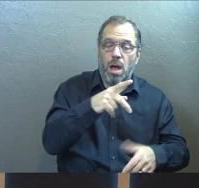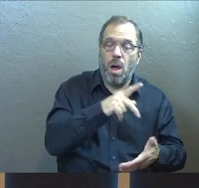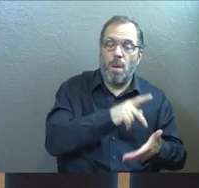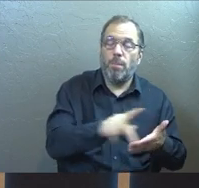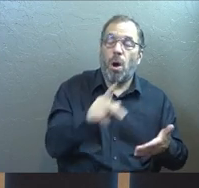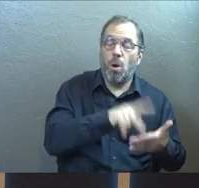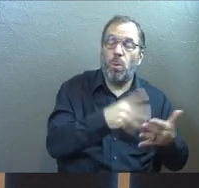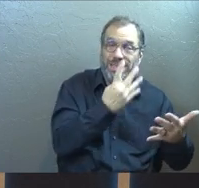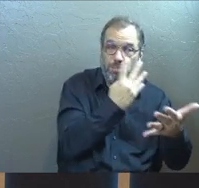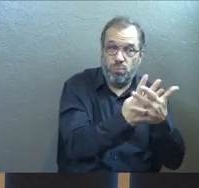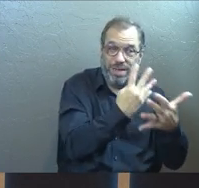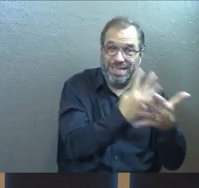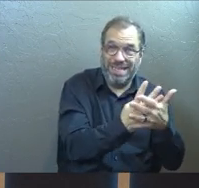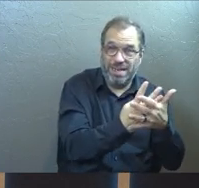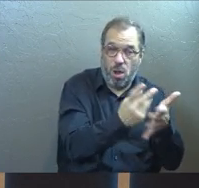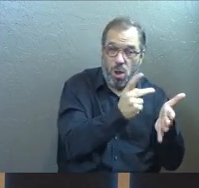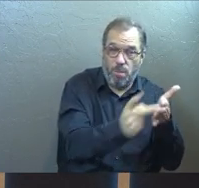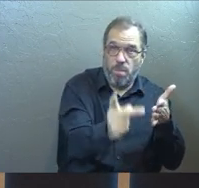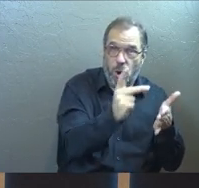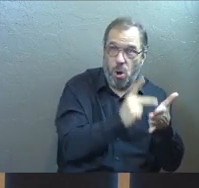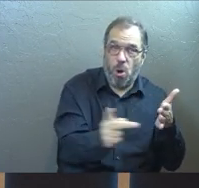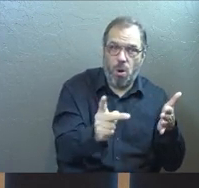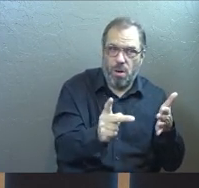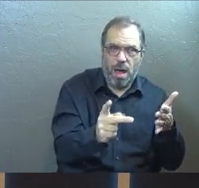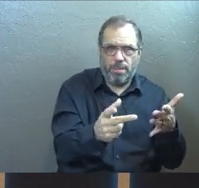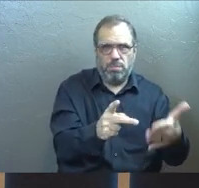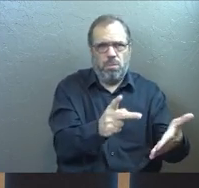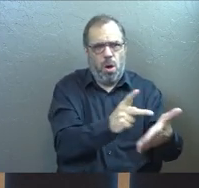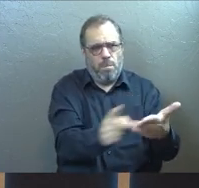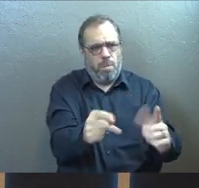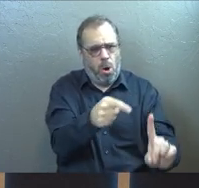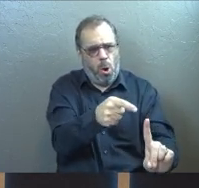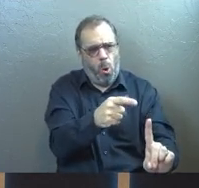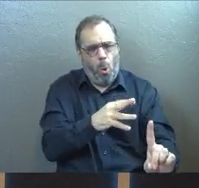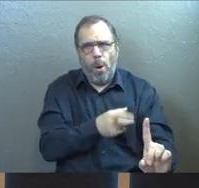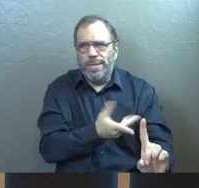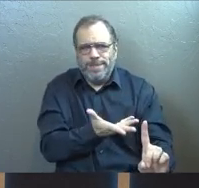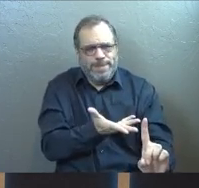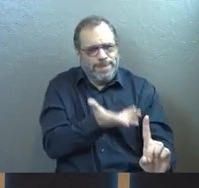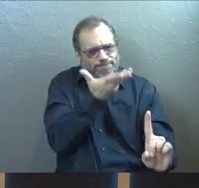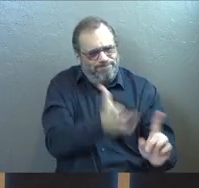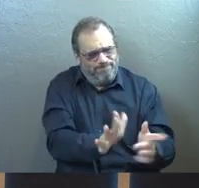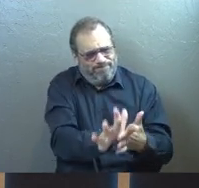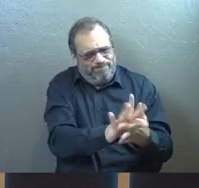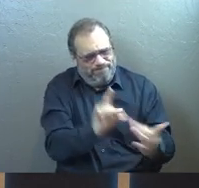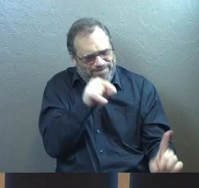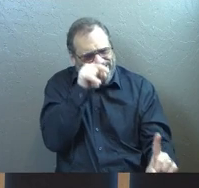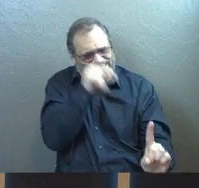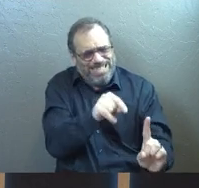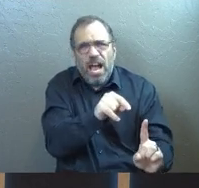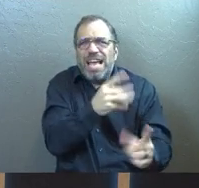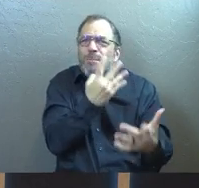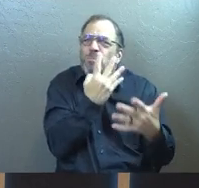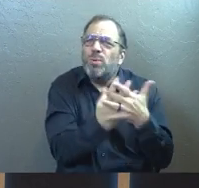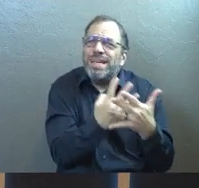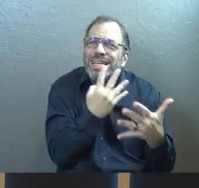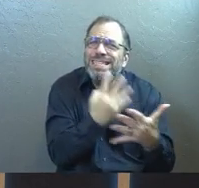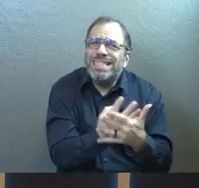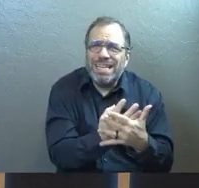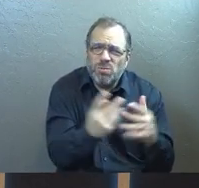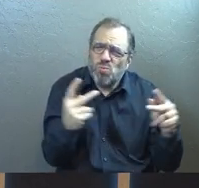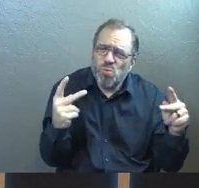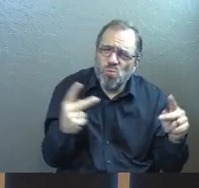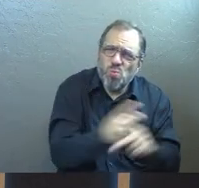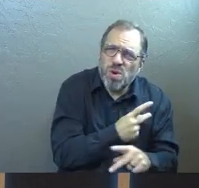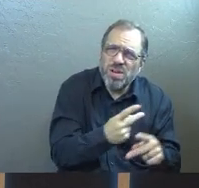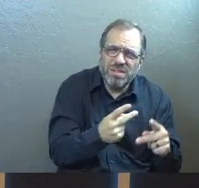the Apostle Paul, amazing, like Saint Paul, like this incredible spiritual guy, he's in the middle of prison, like the